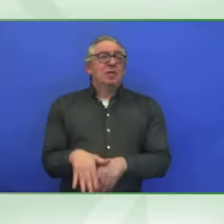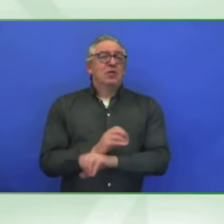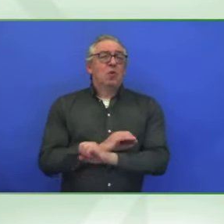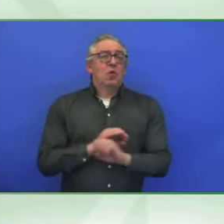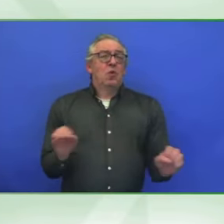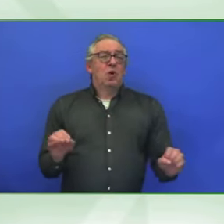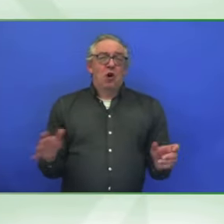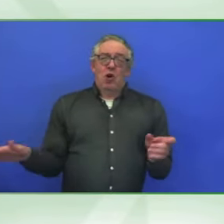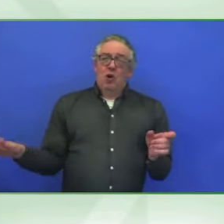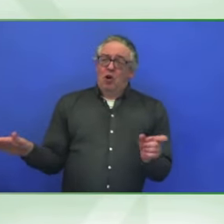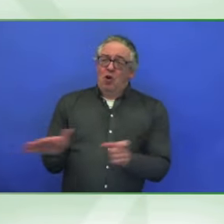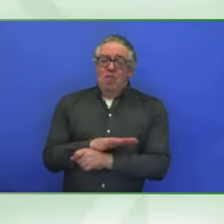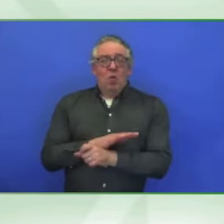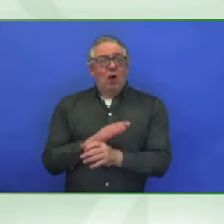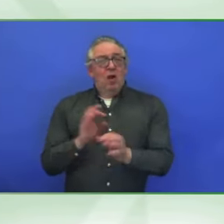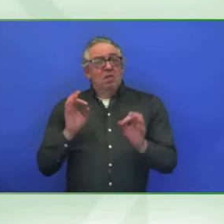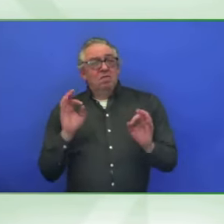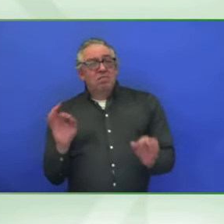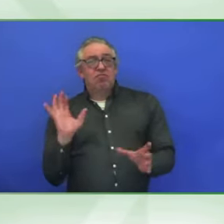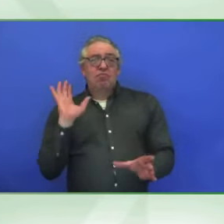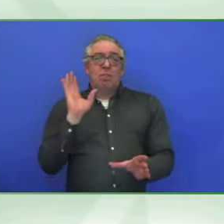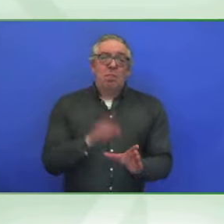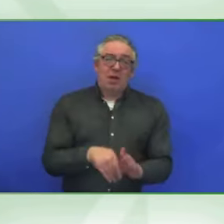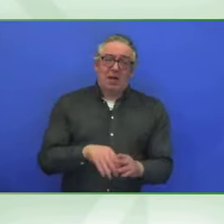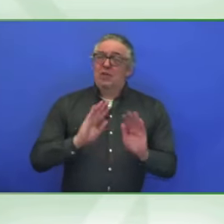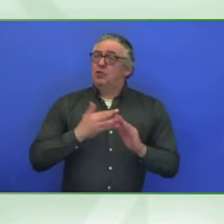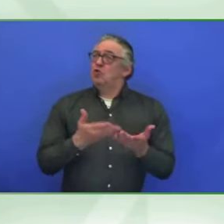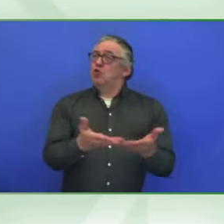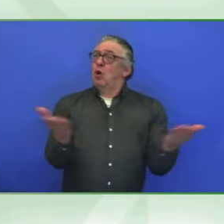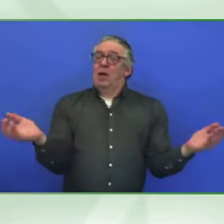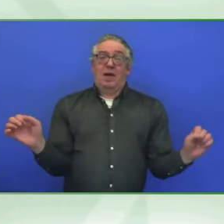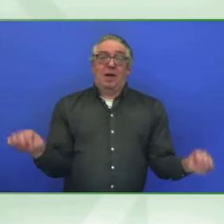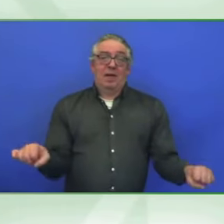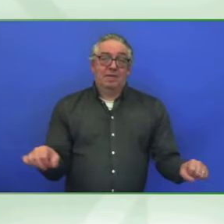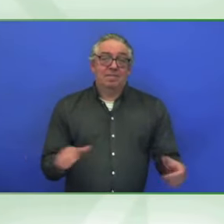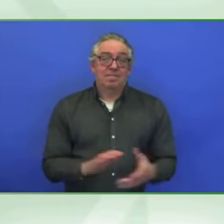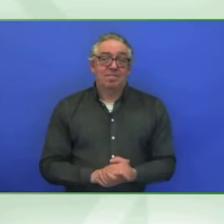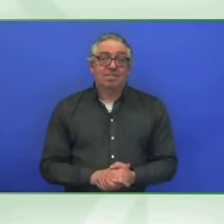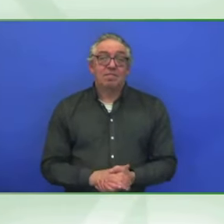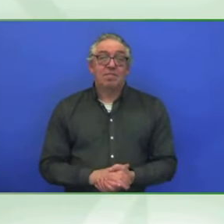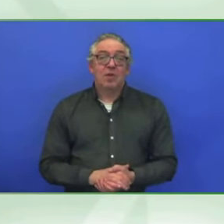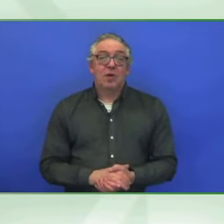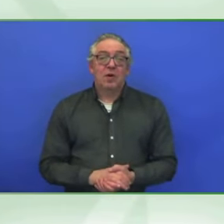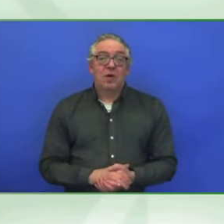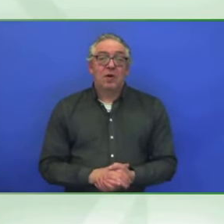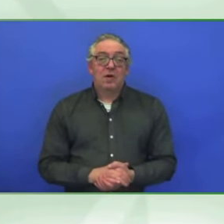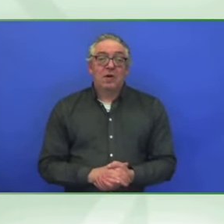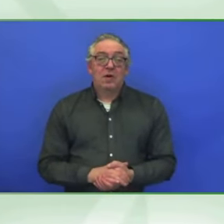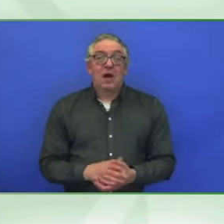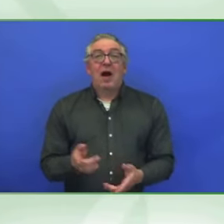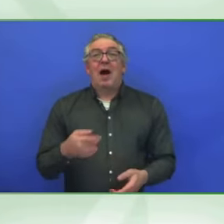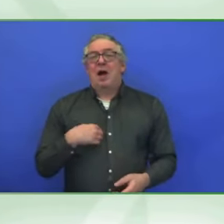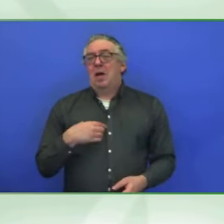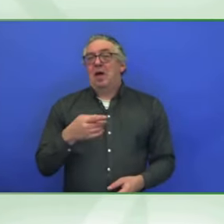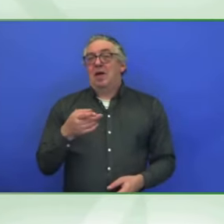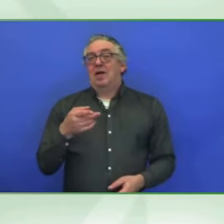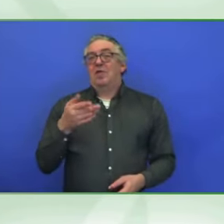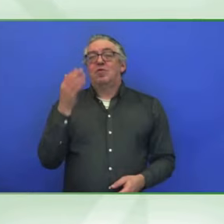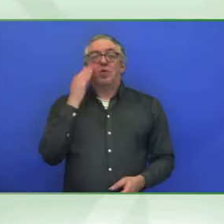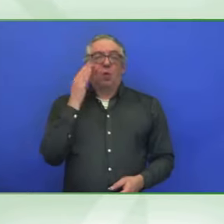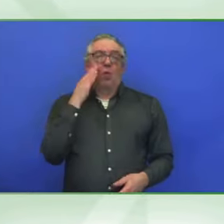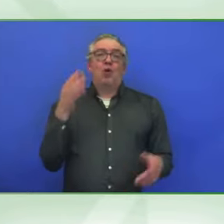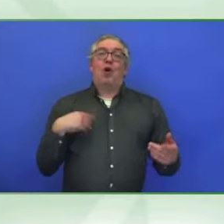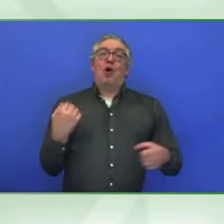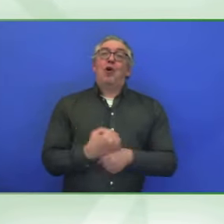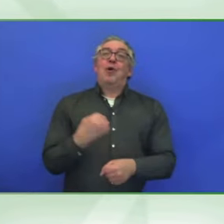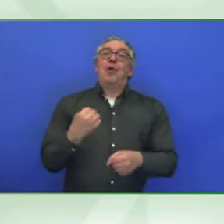society. Dear friends, to conclude, let me state that I am convinced that we still have a long way to go for the full